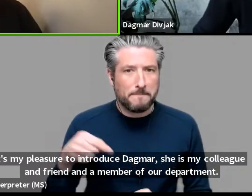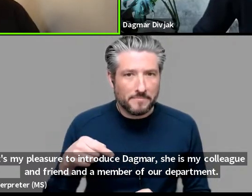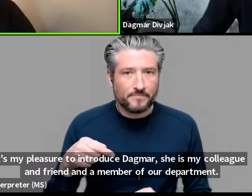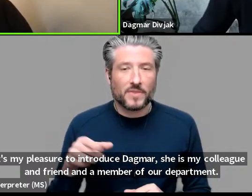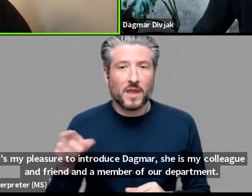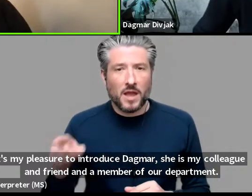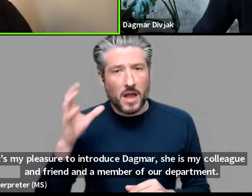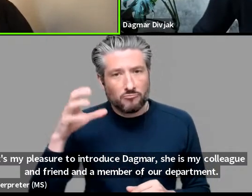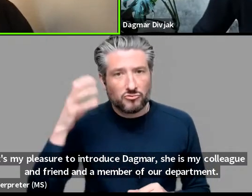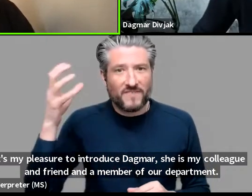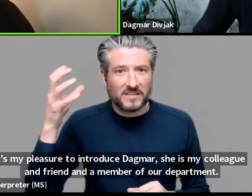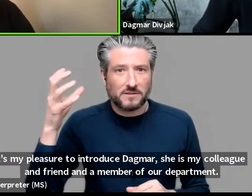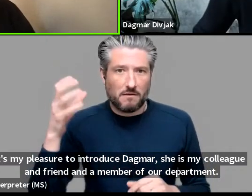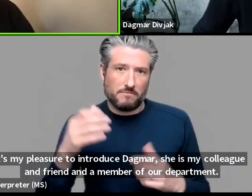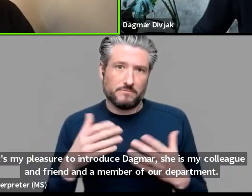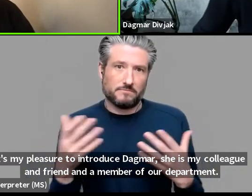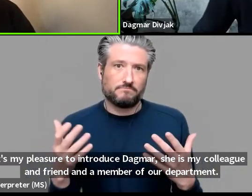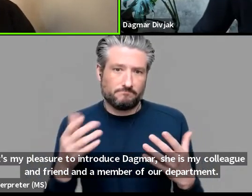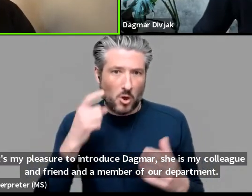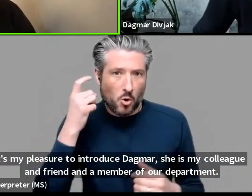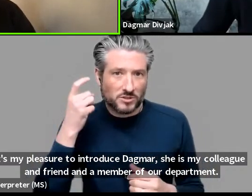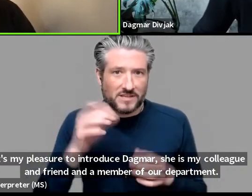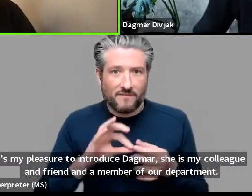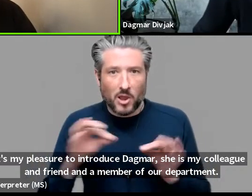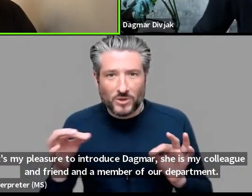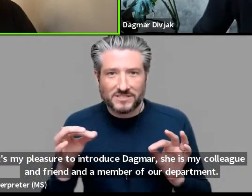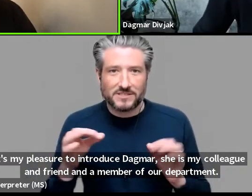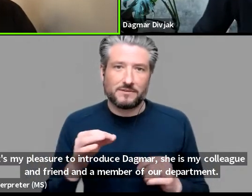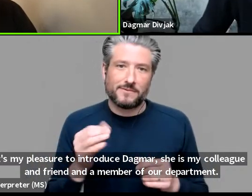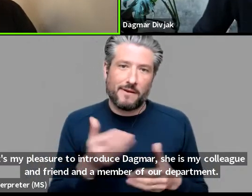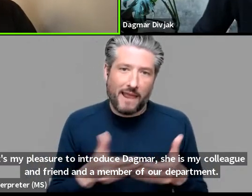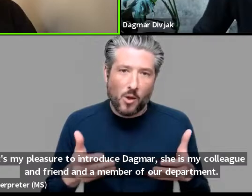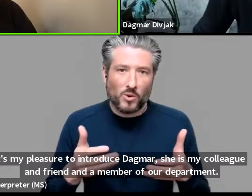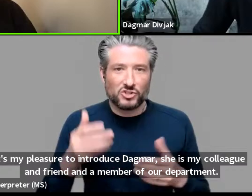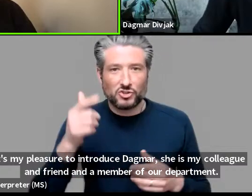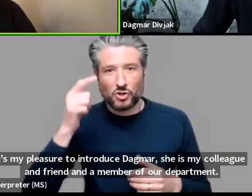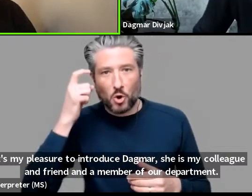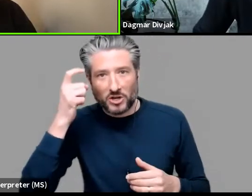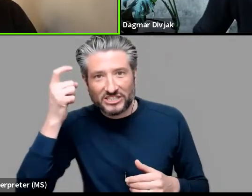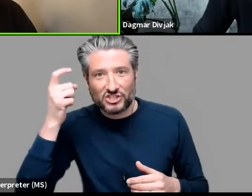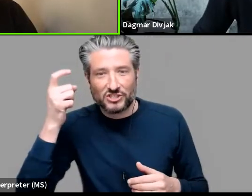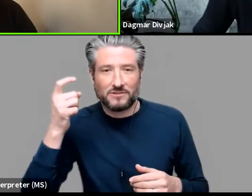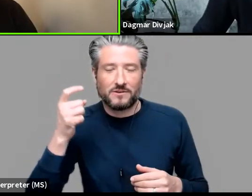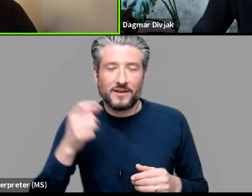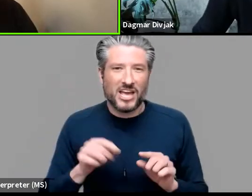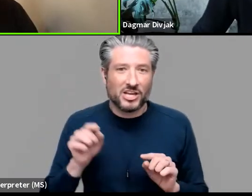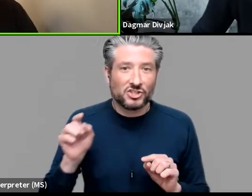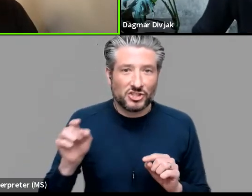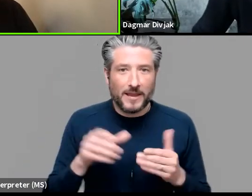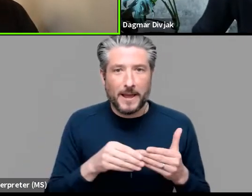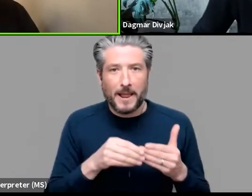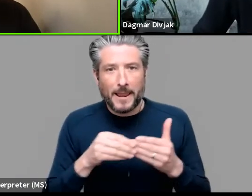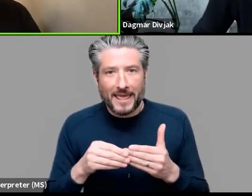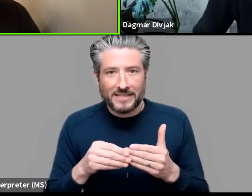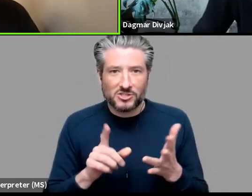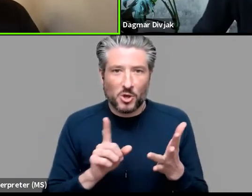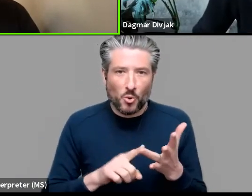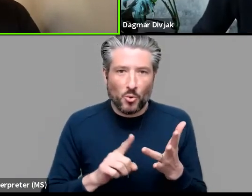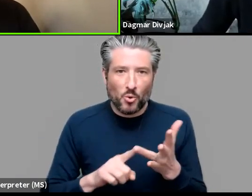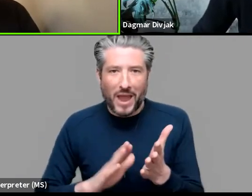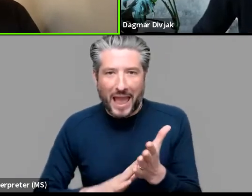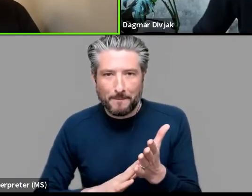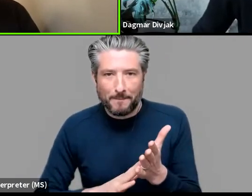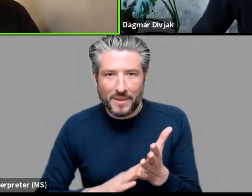in cognitive linguistics and language cognition and she heads up the out of our minds or the umines uh research